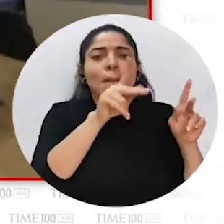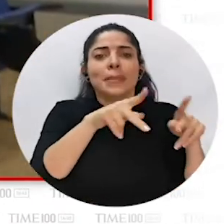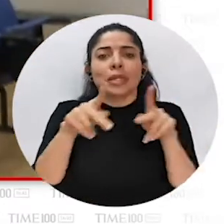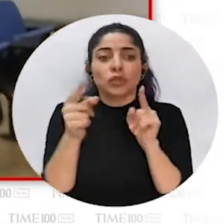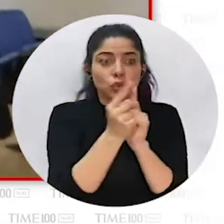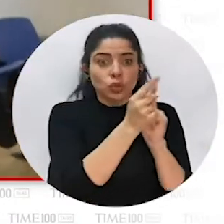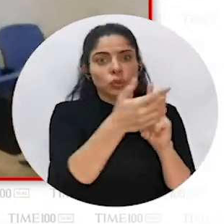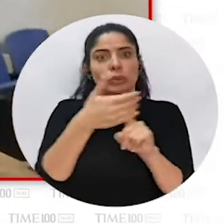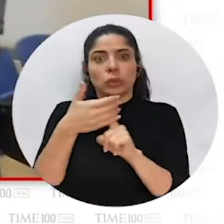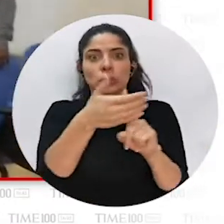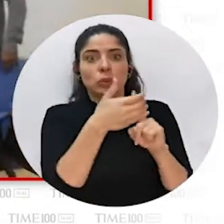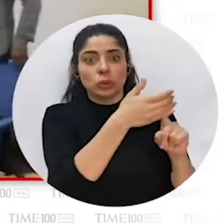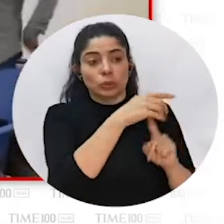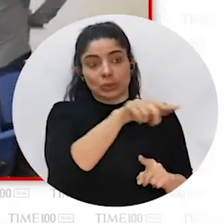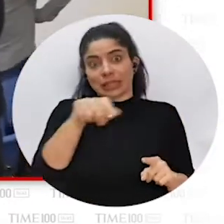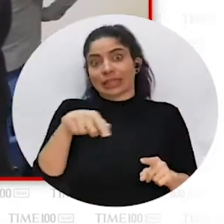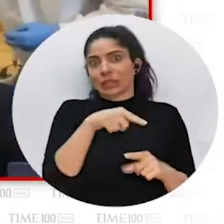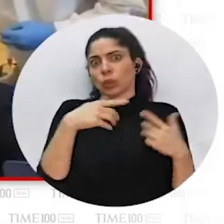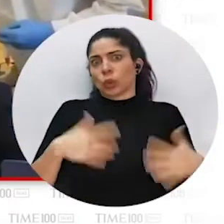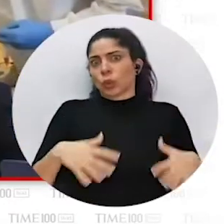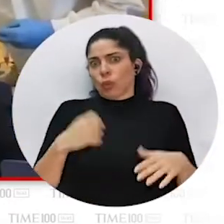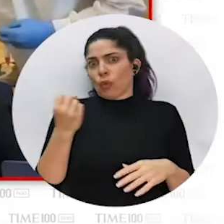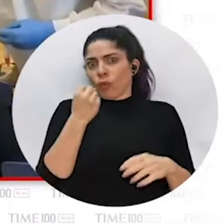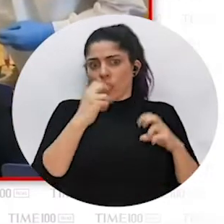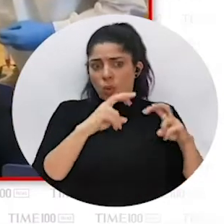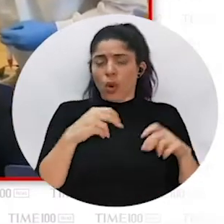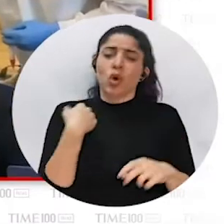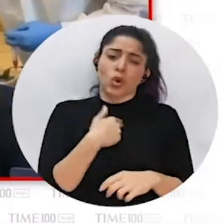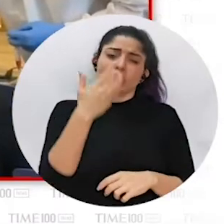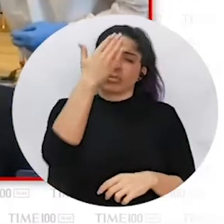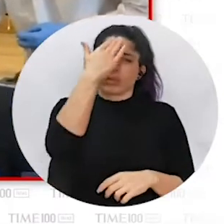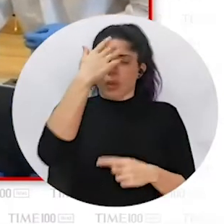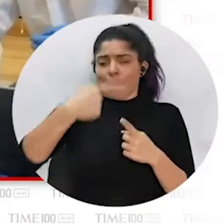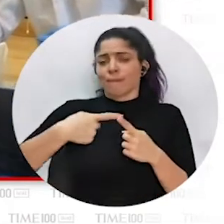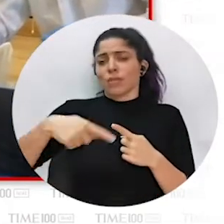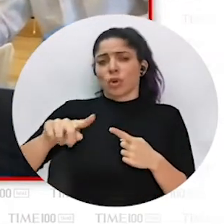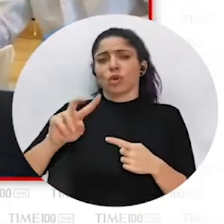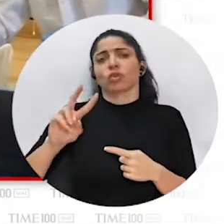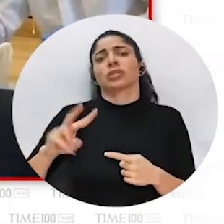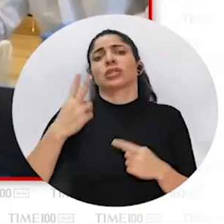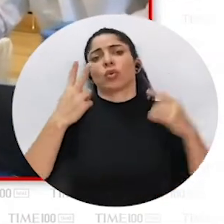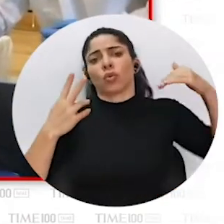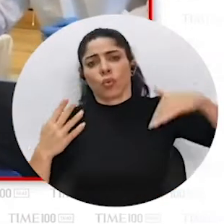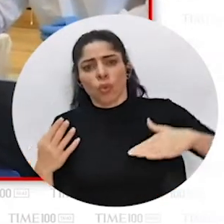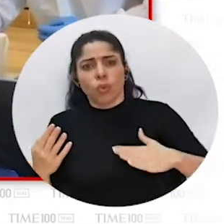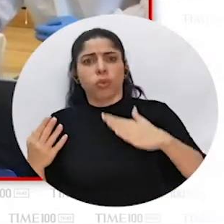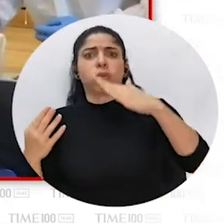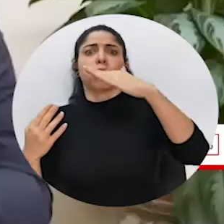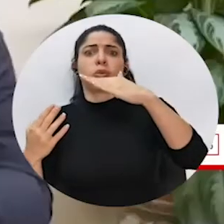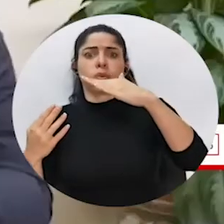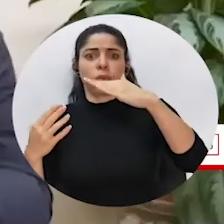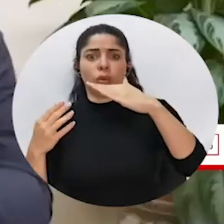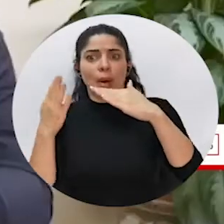And today, even though we're experiencing a second wave of COVID-19,